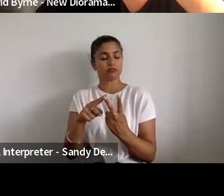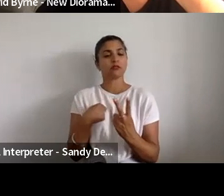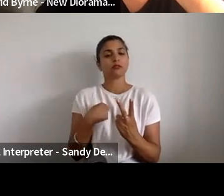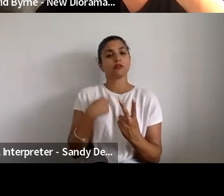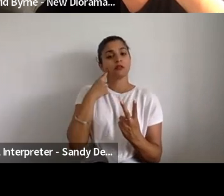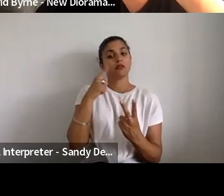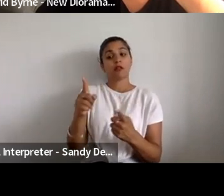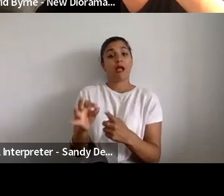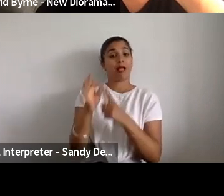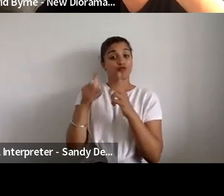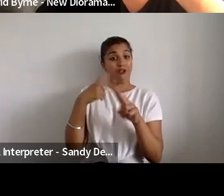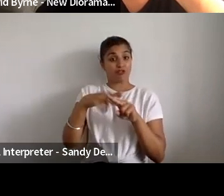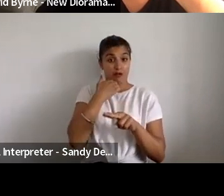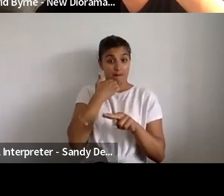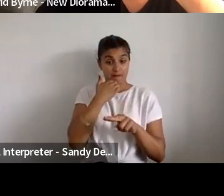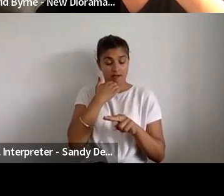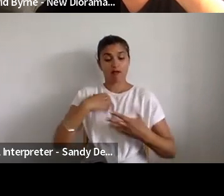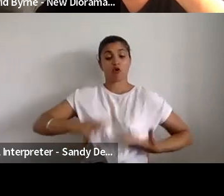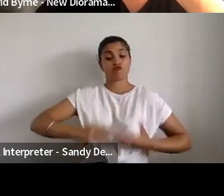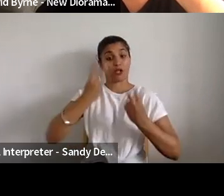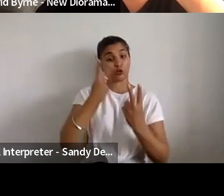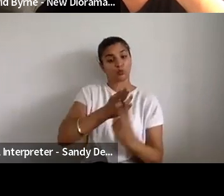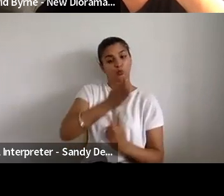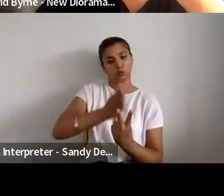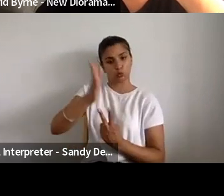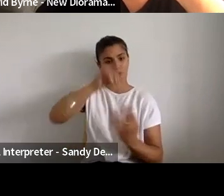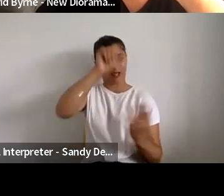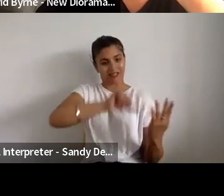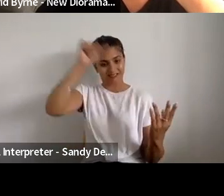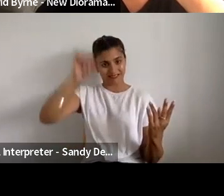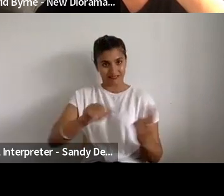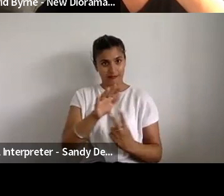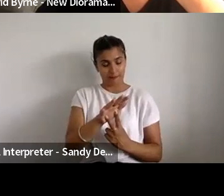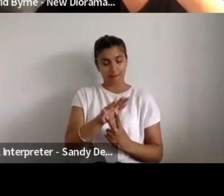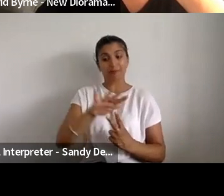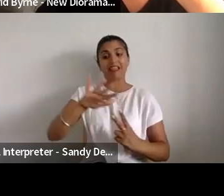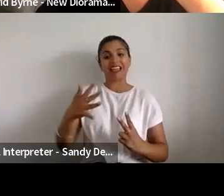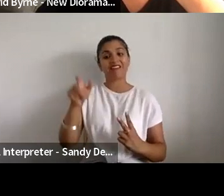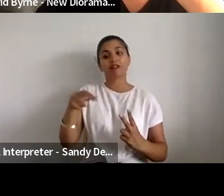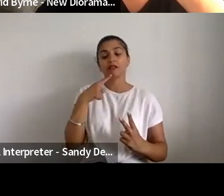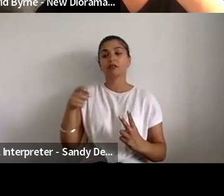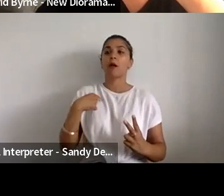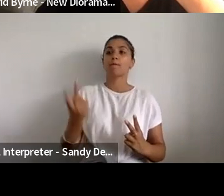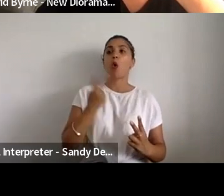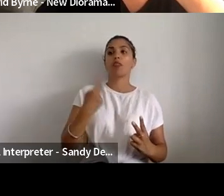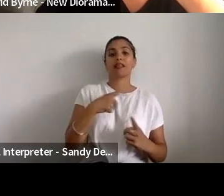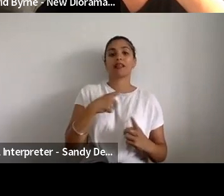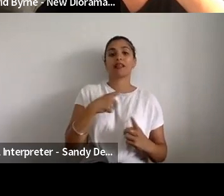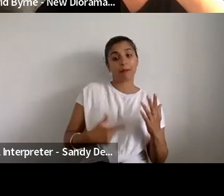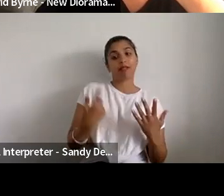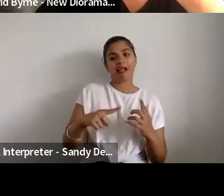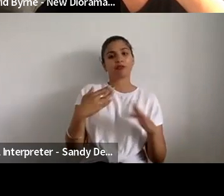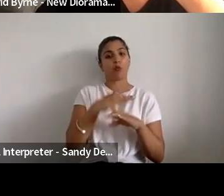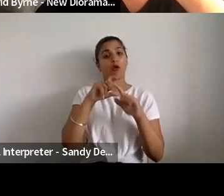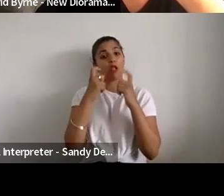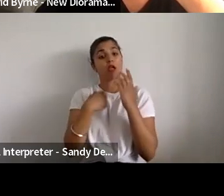our reference numbers, created two lists. If the applicants had identified as both disabled and working class, they went into both lists. So,